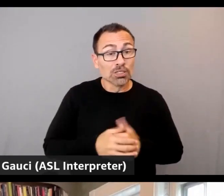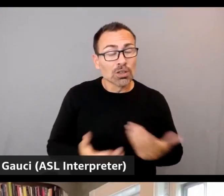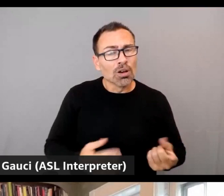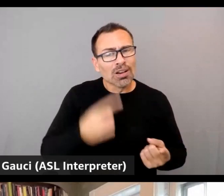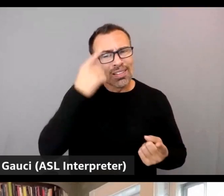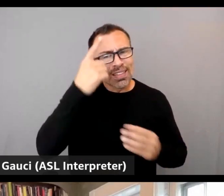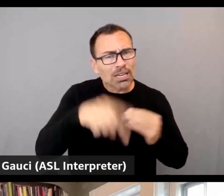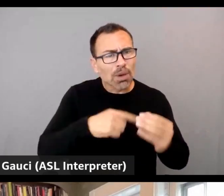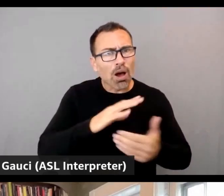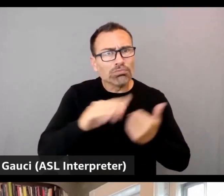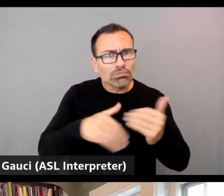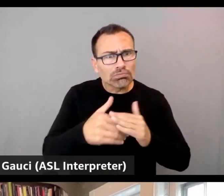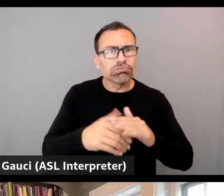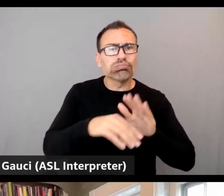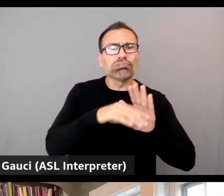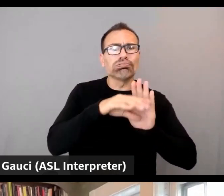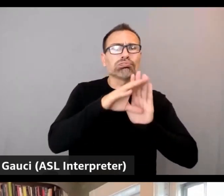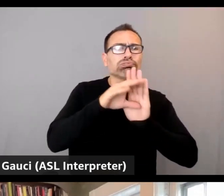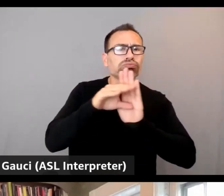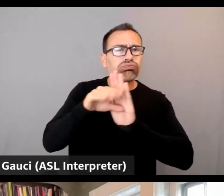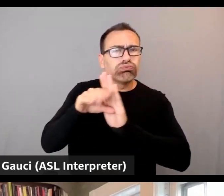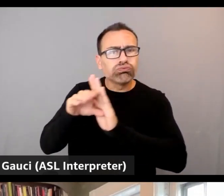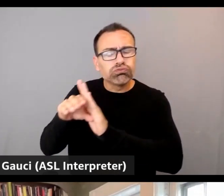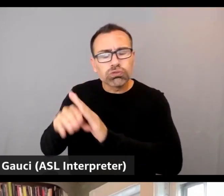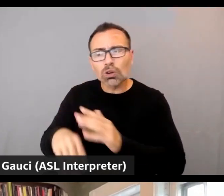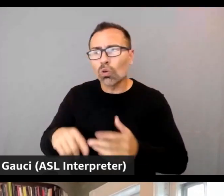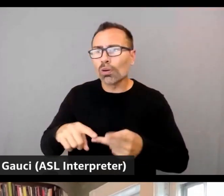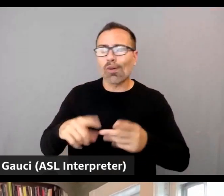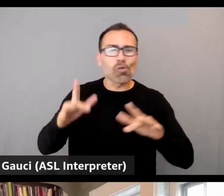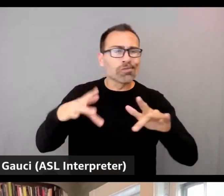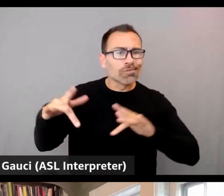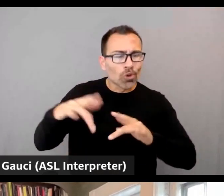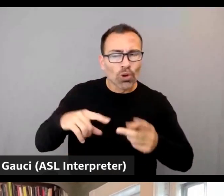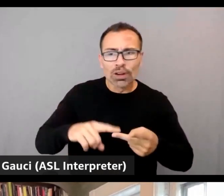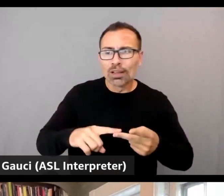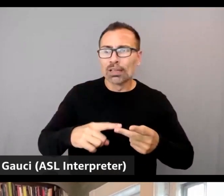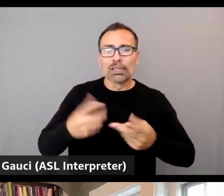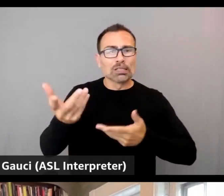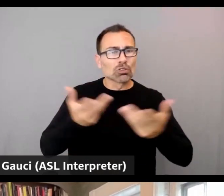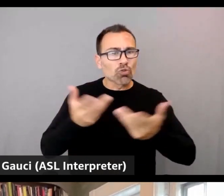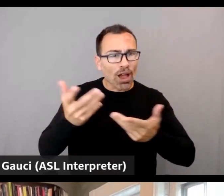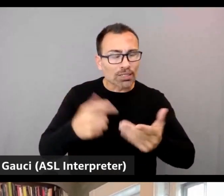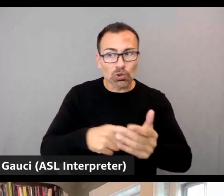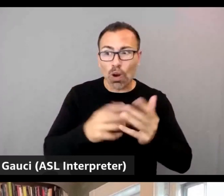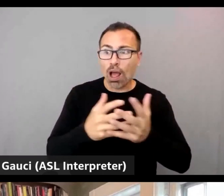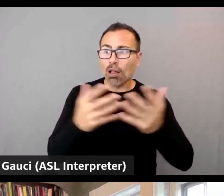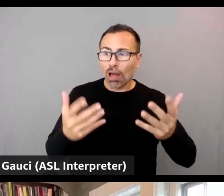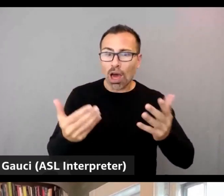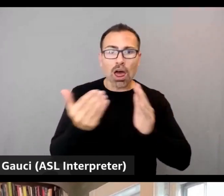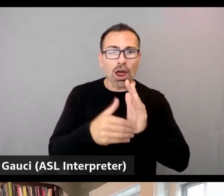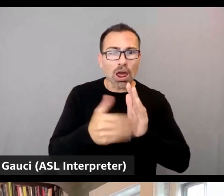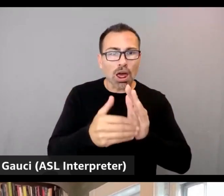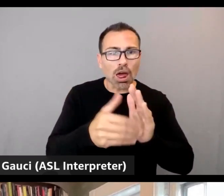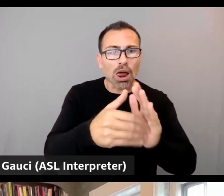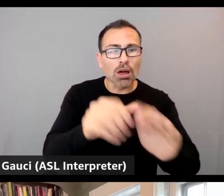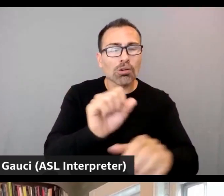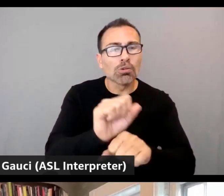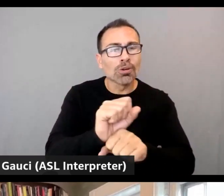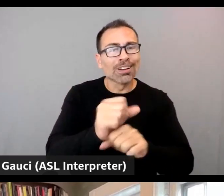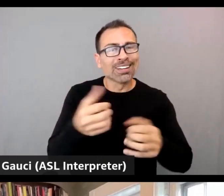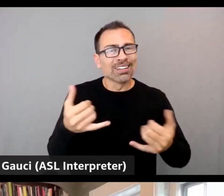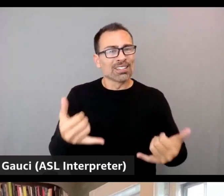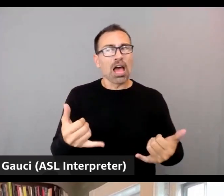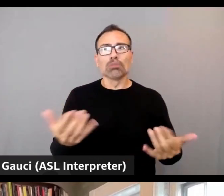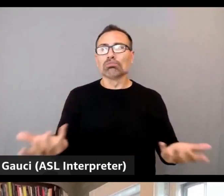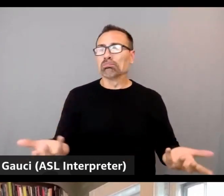to get done, all the interactions that happen that take a lot of repetitive work that, yeah, now you can really do as,